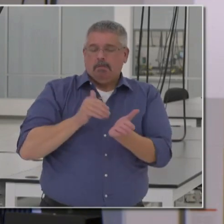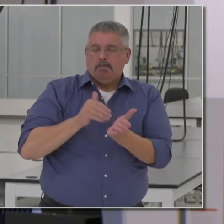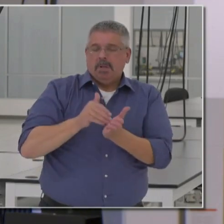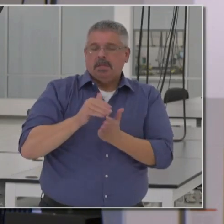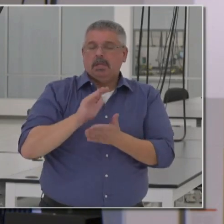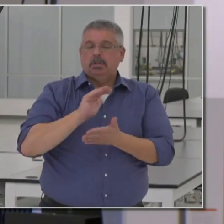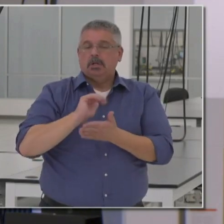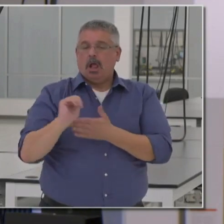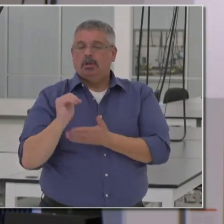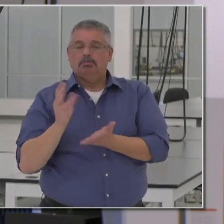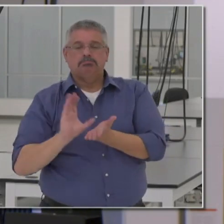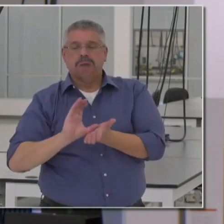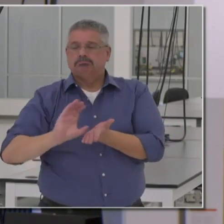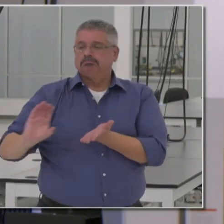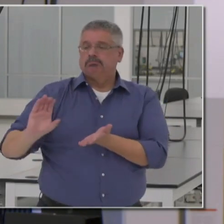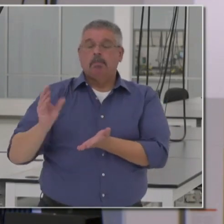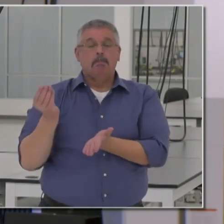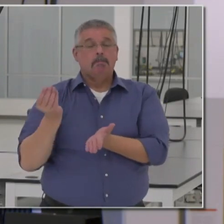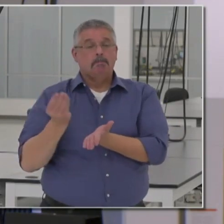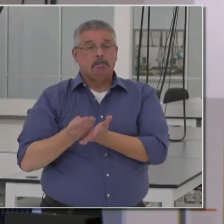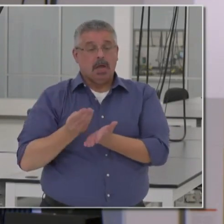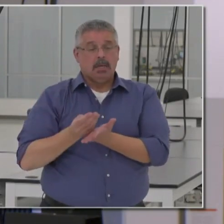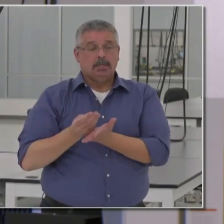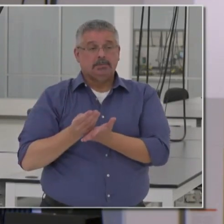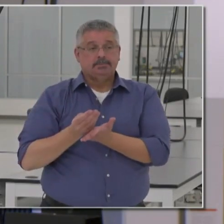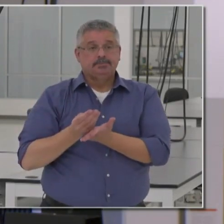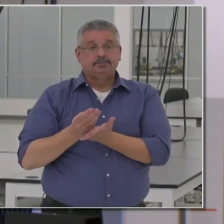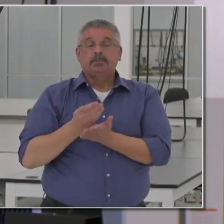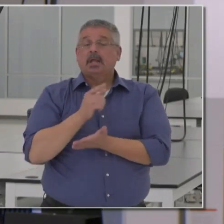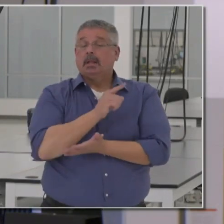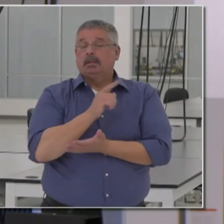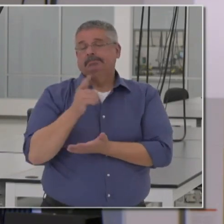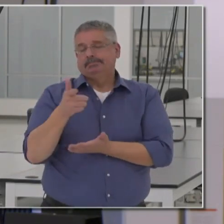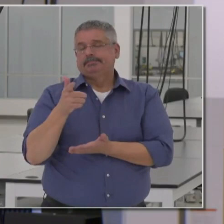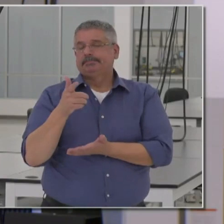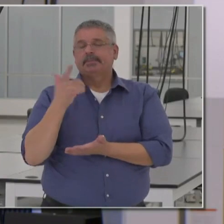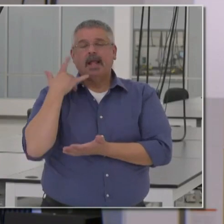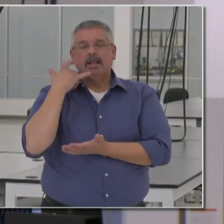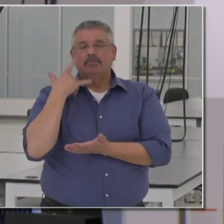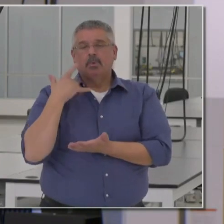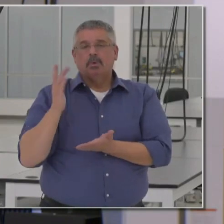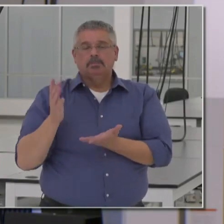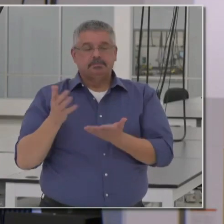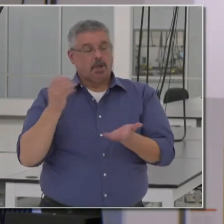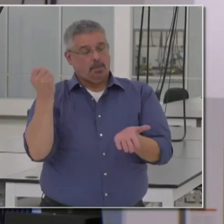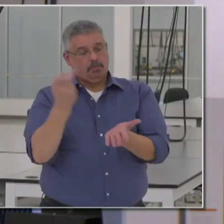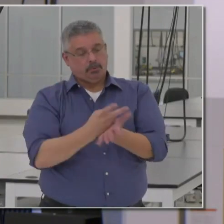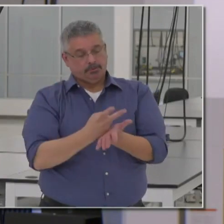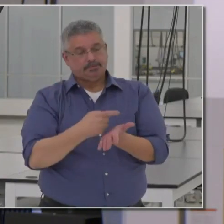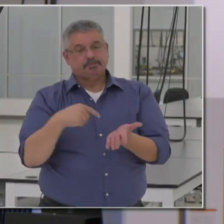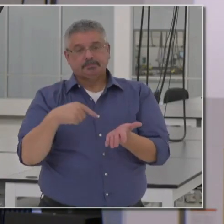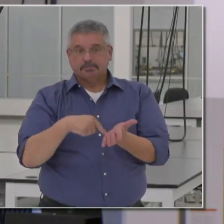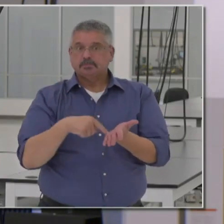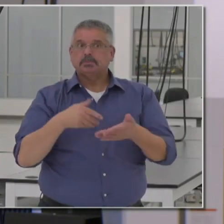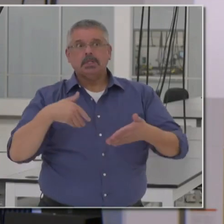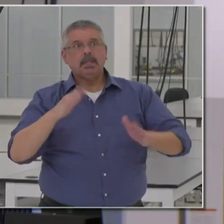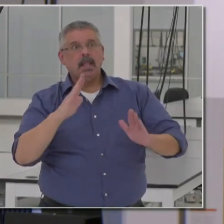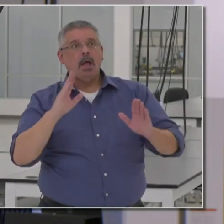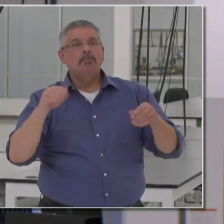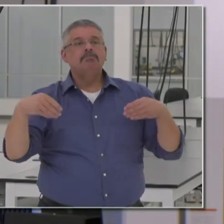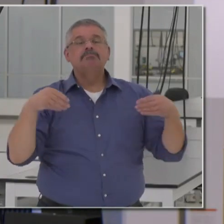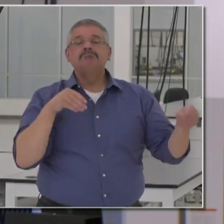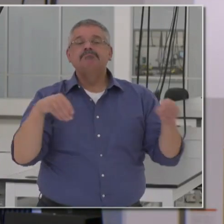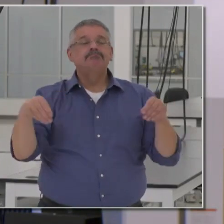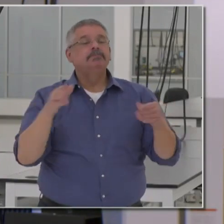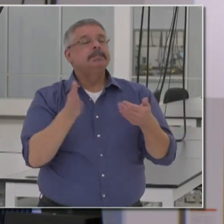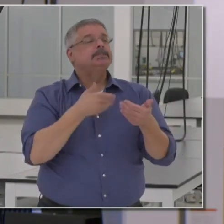allocation, which we had legislature rather, we collectively approved to allow flexibility